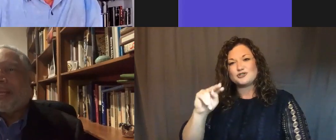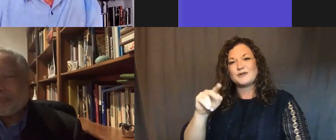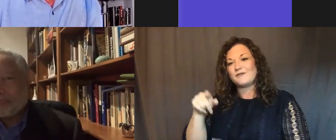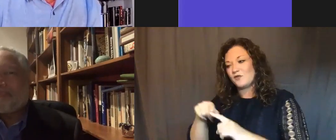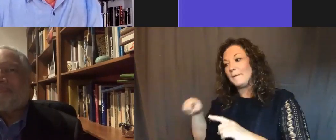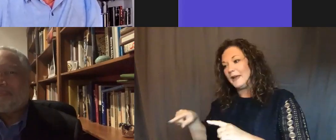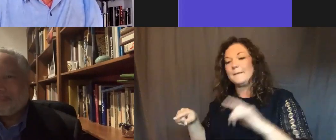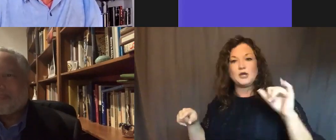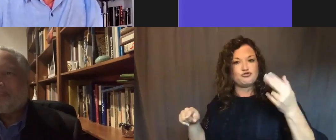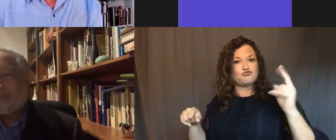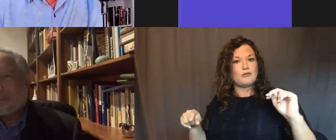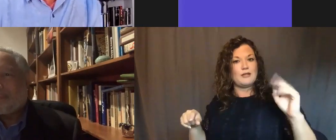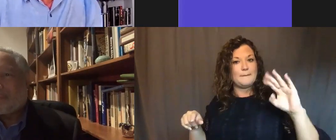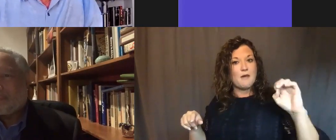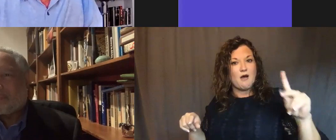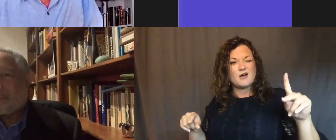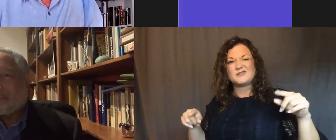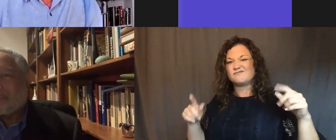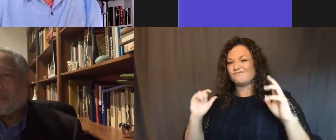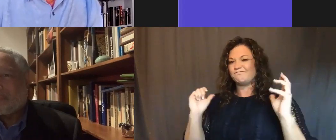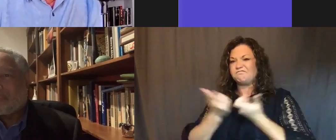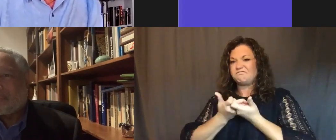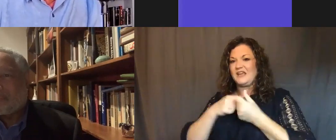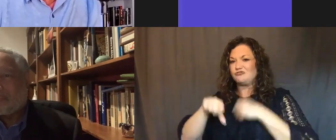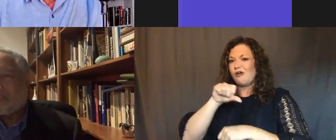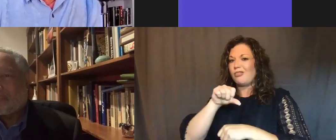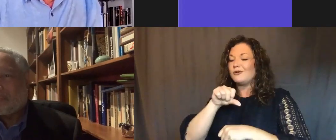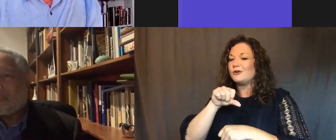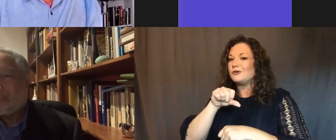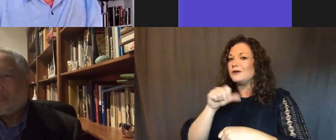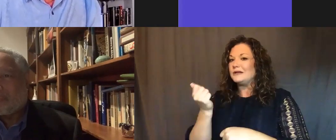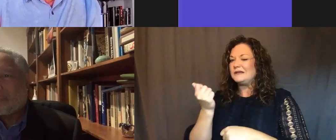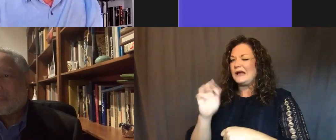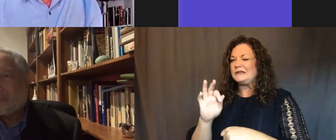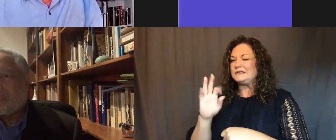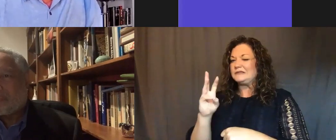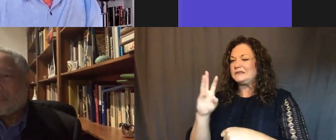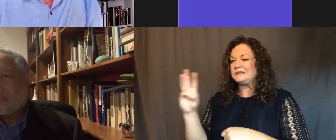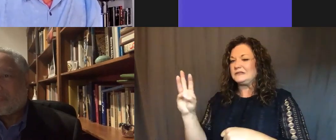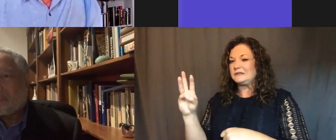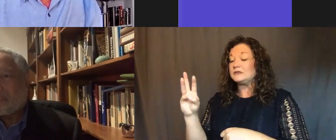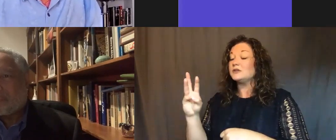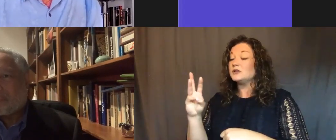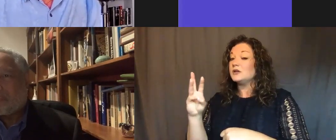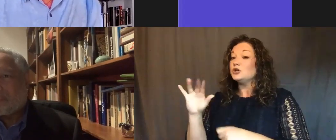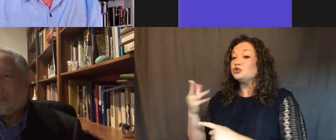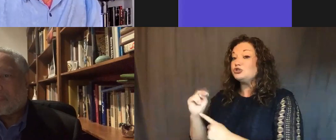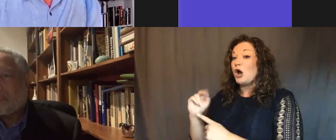they ran against each other in 1986 in a celebrated, very, very tense race for Congress that John won.